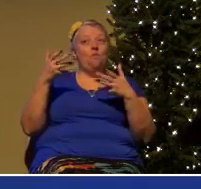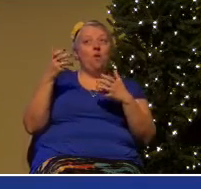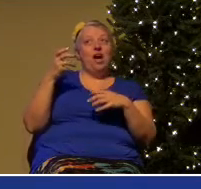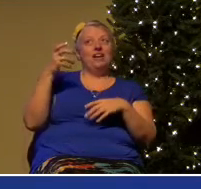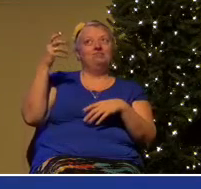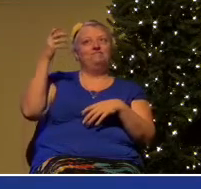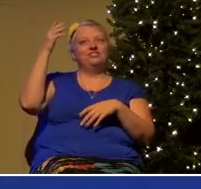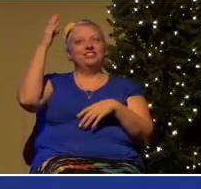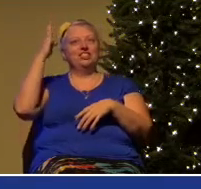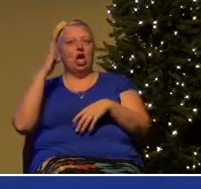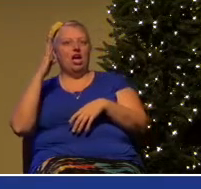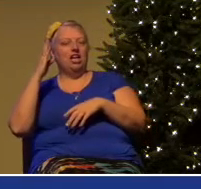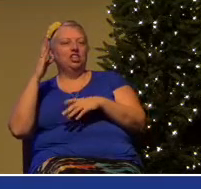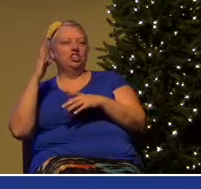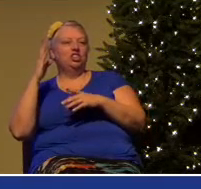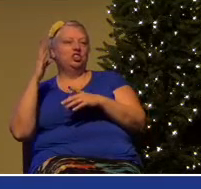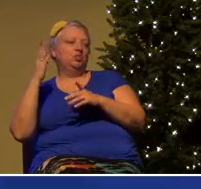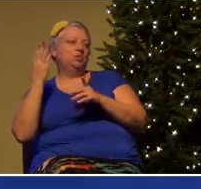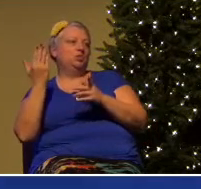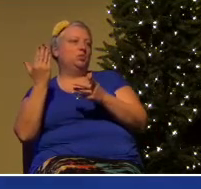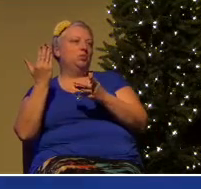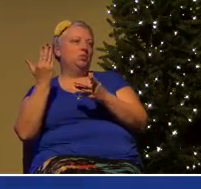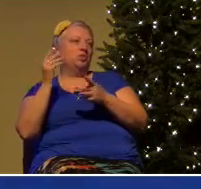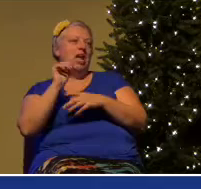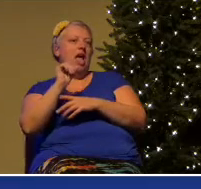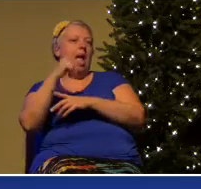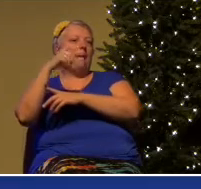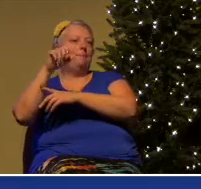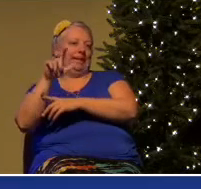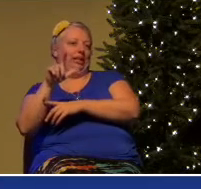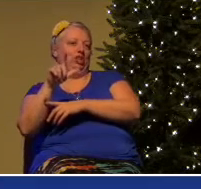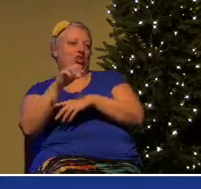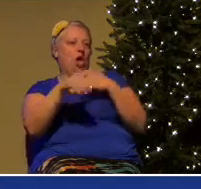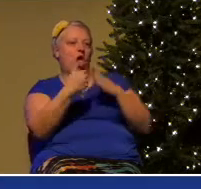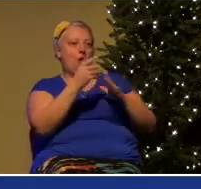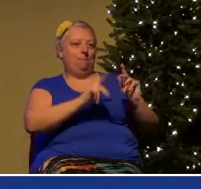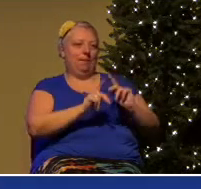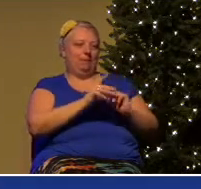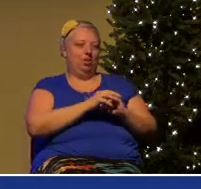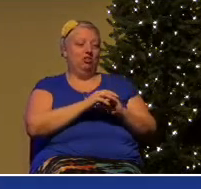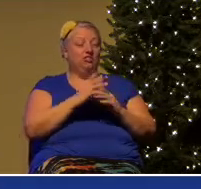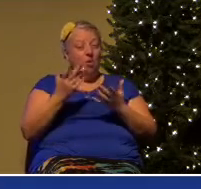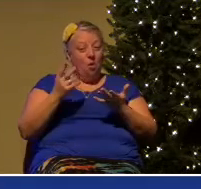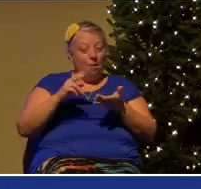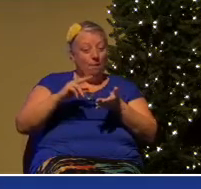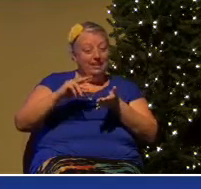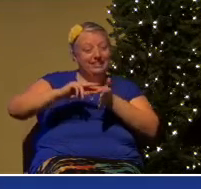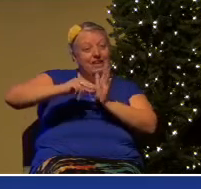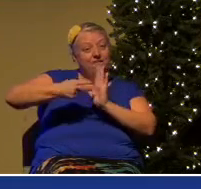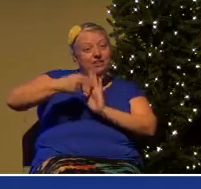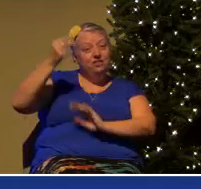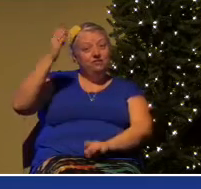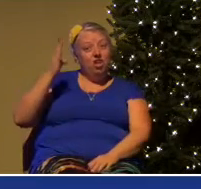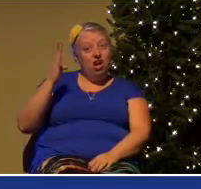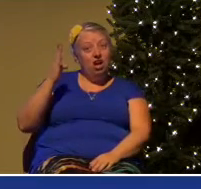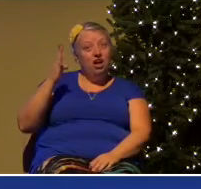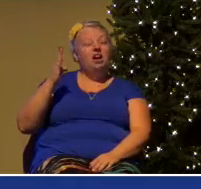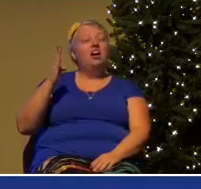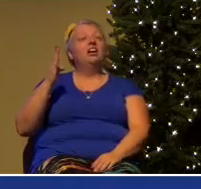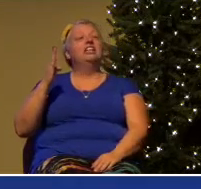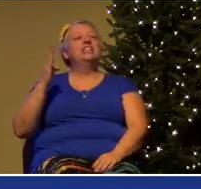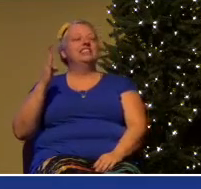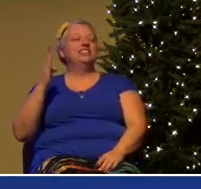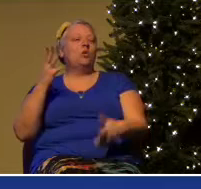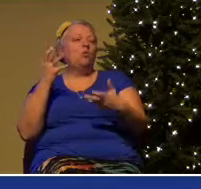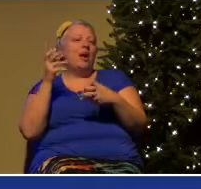that definition of God as we understood him has drastically changed so that I remember attending an